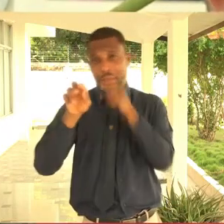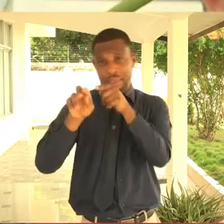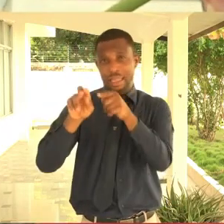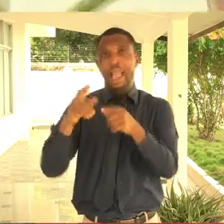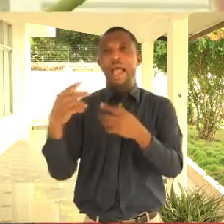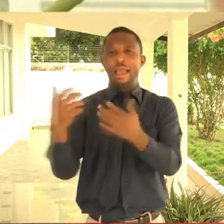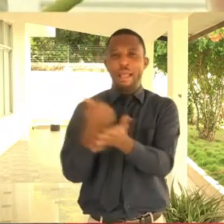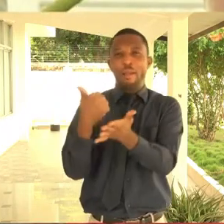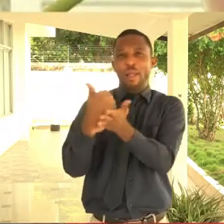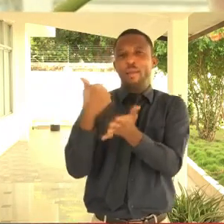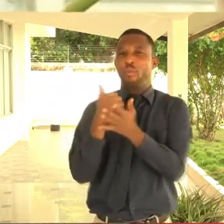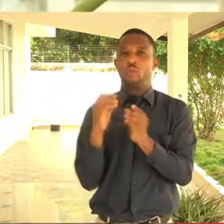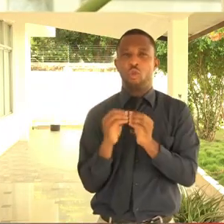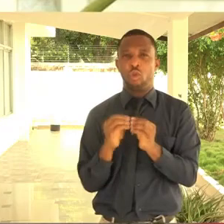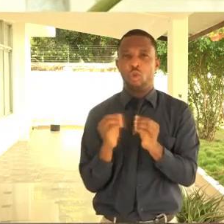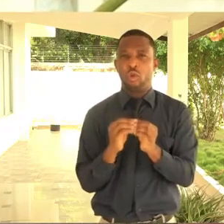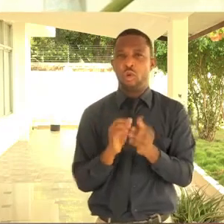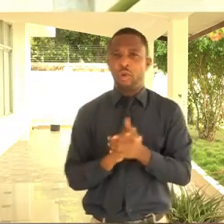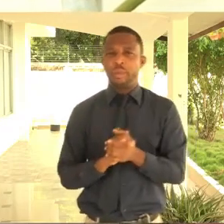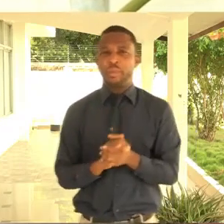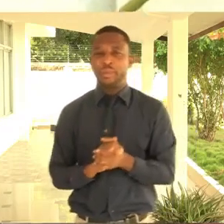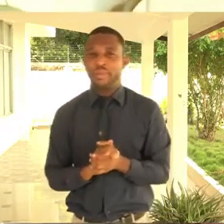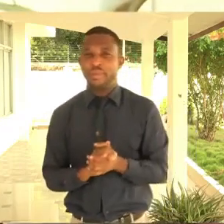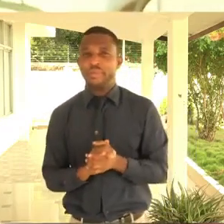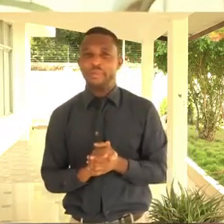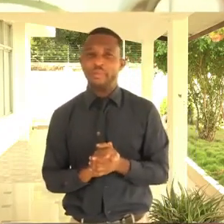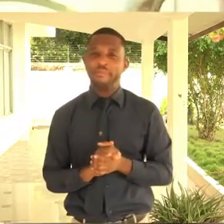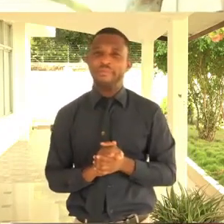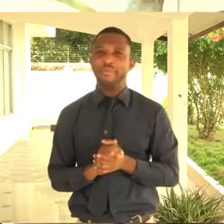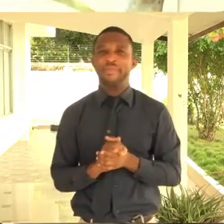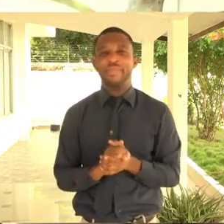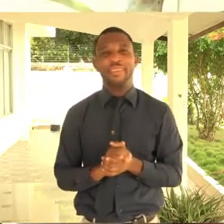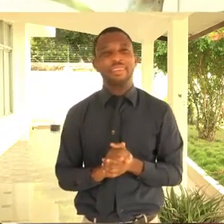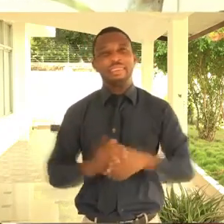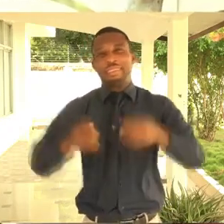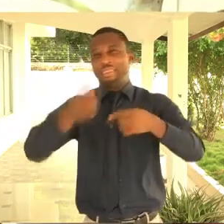quite a moment for me. Um, I did not see it as, um,